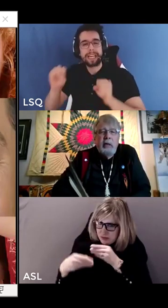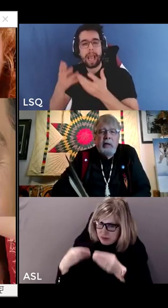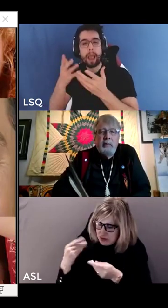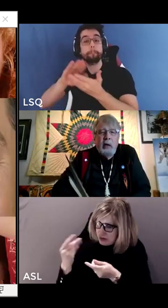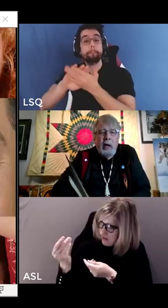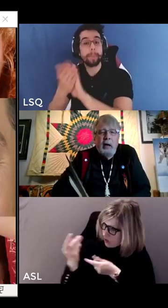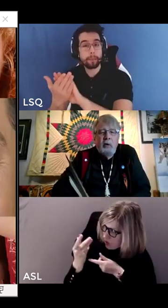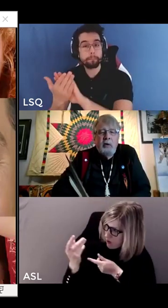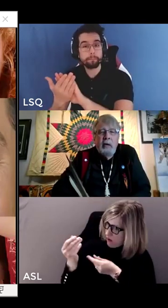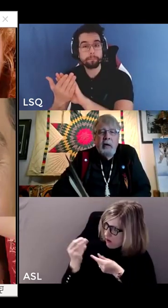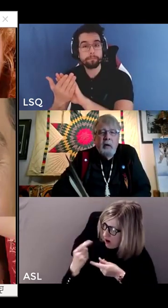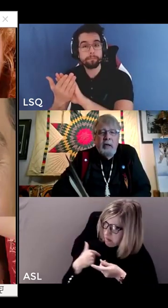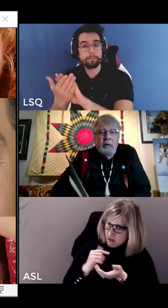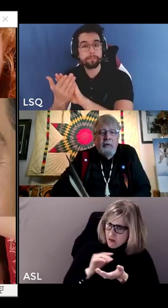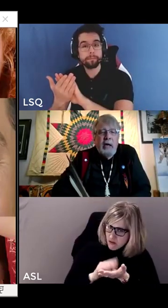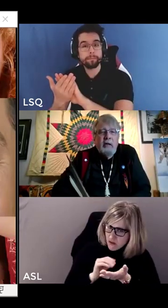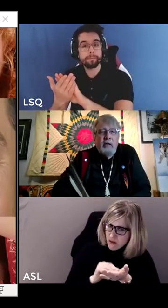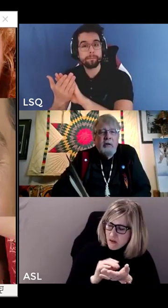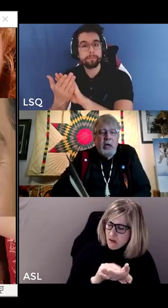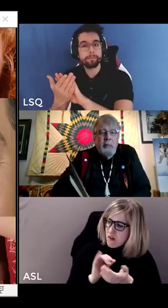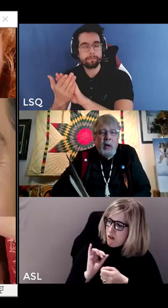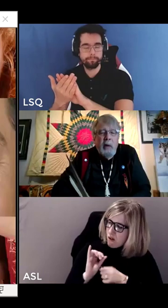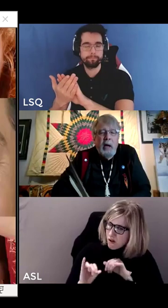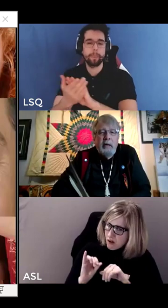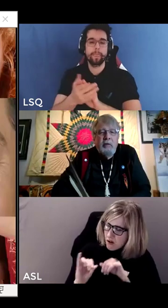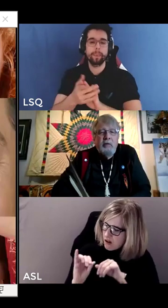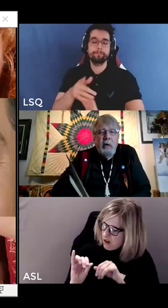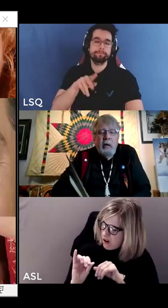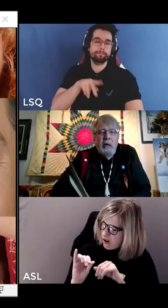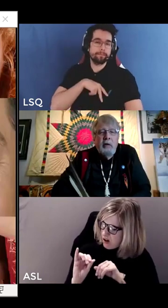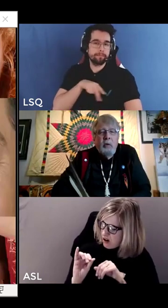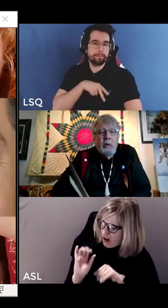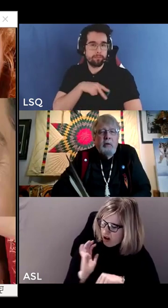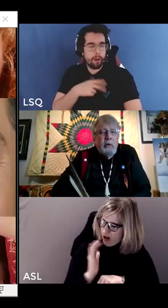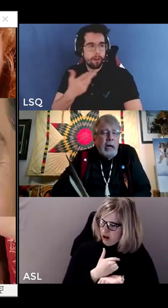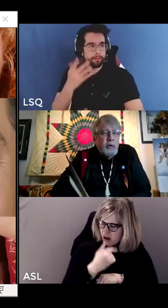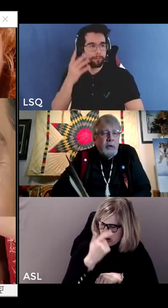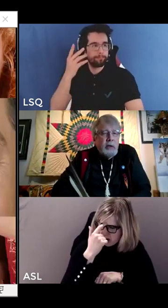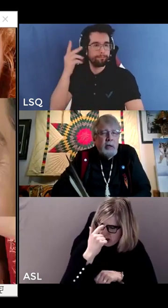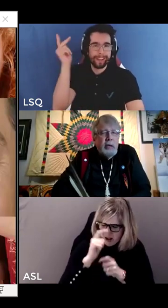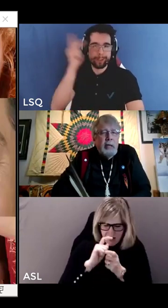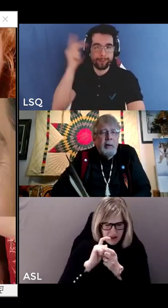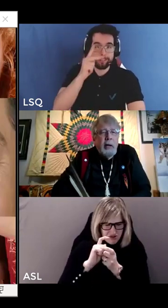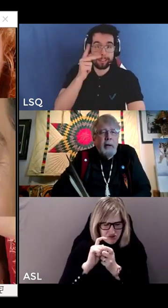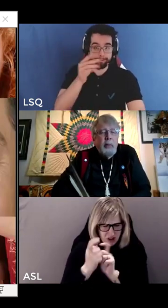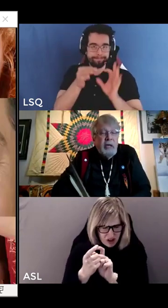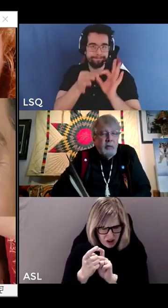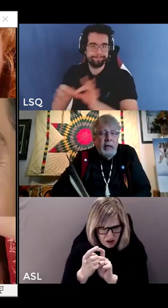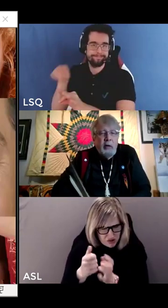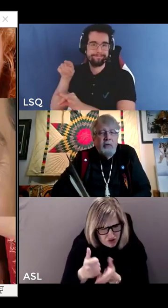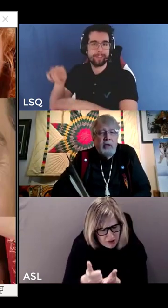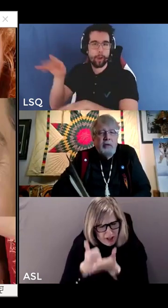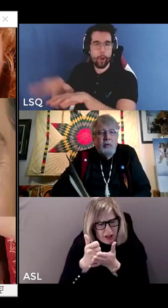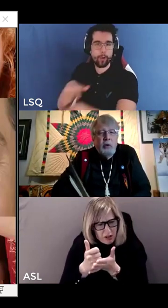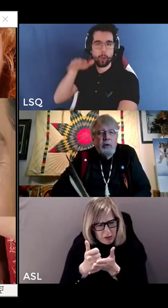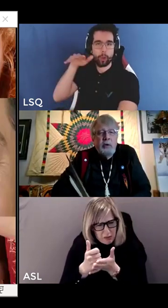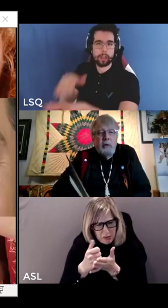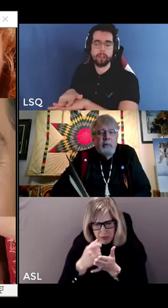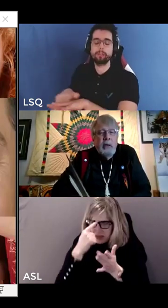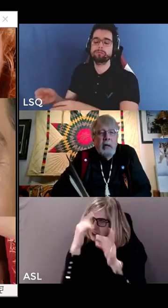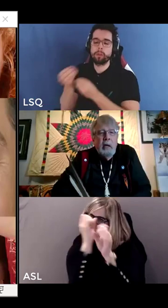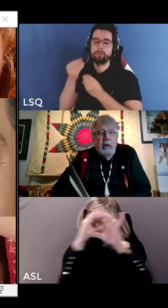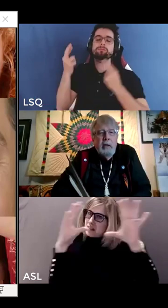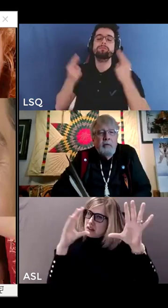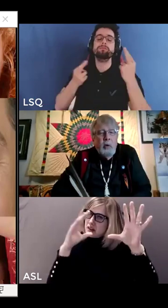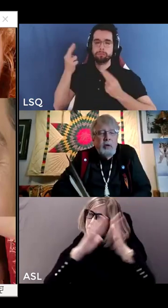inform me about how we in fact can shape our minds to actually be peacemakers in this world.